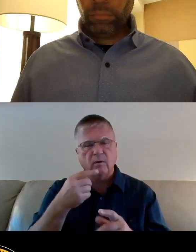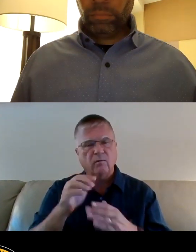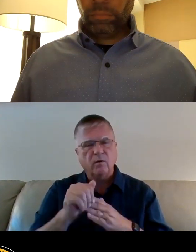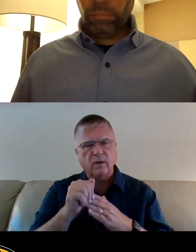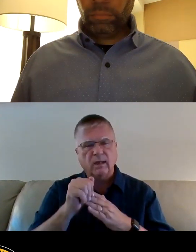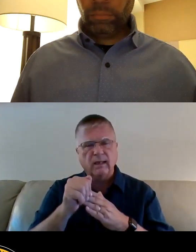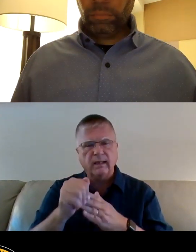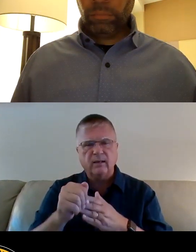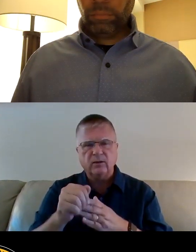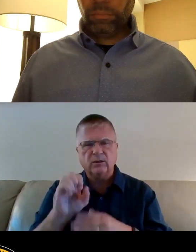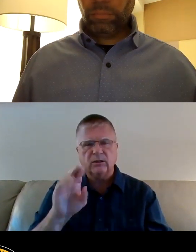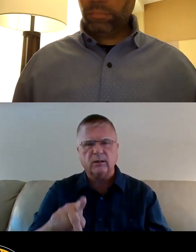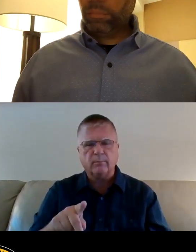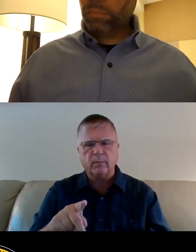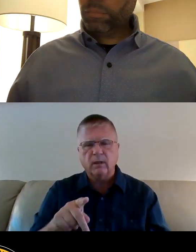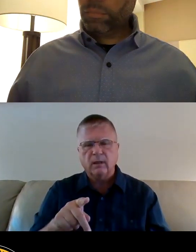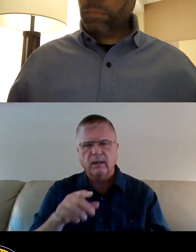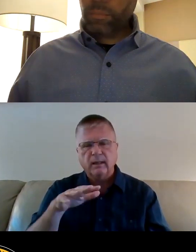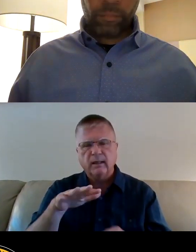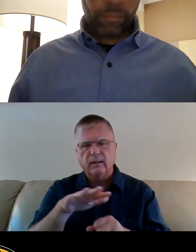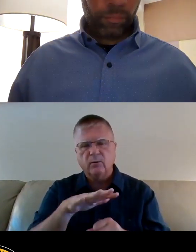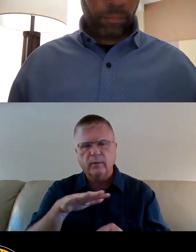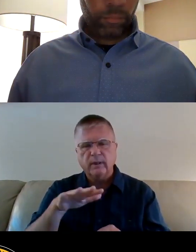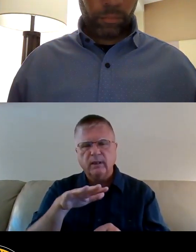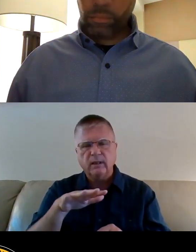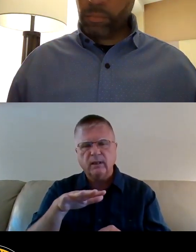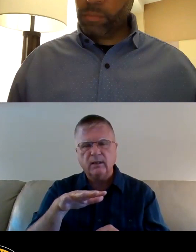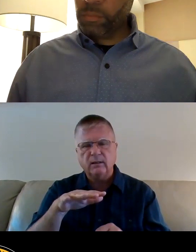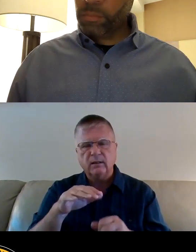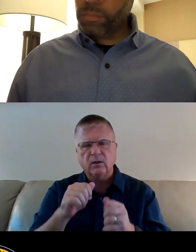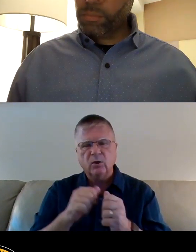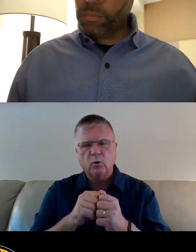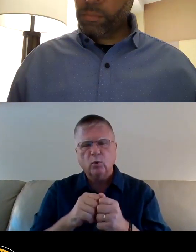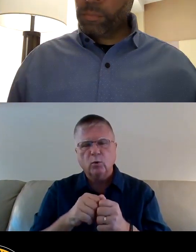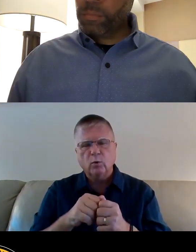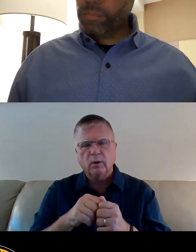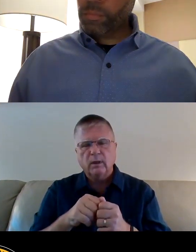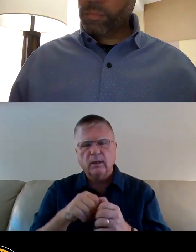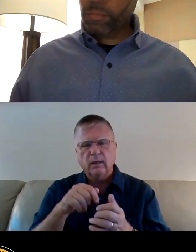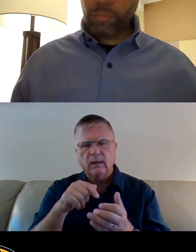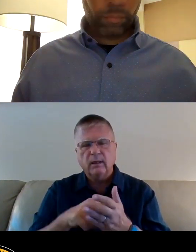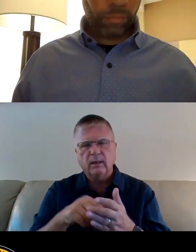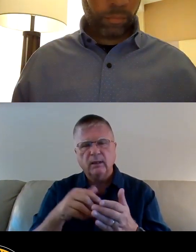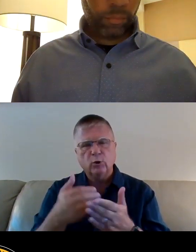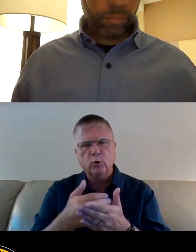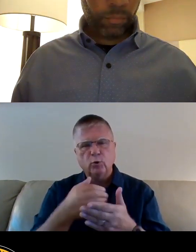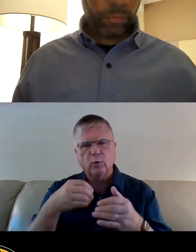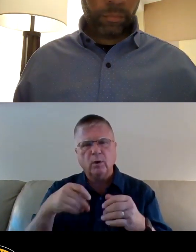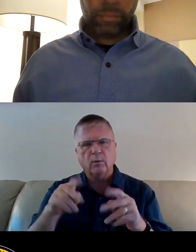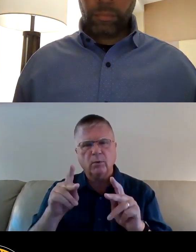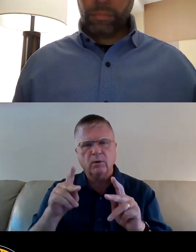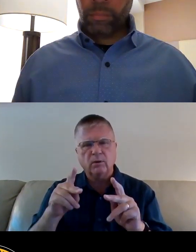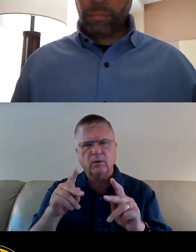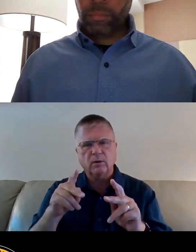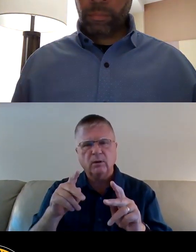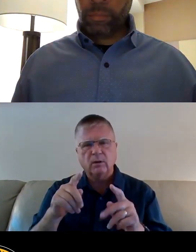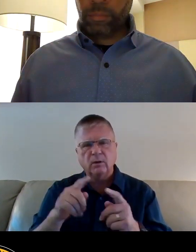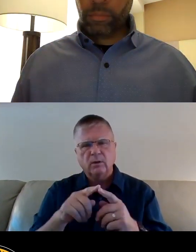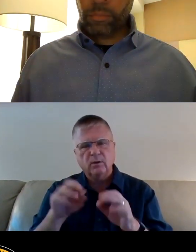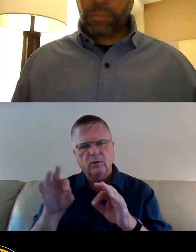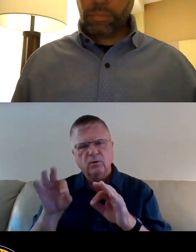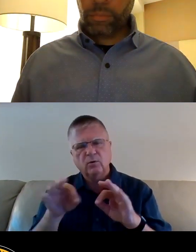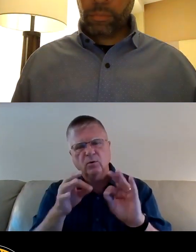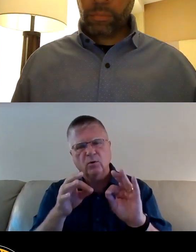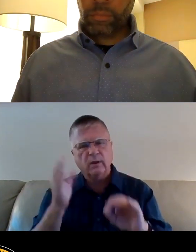in the region with this new opportunity to look at